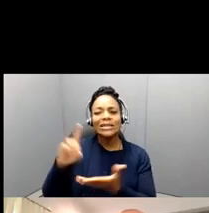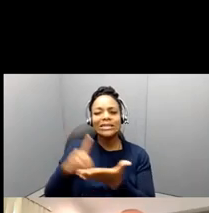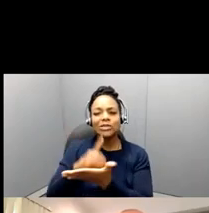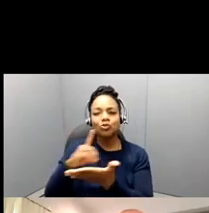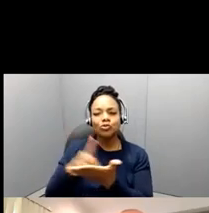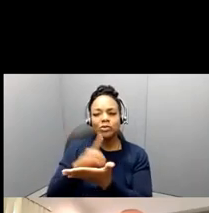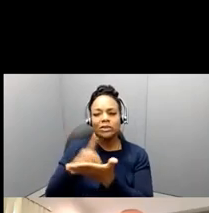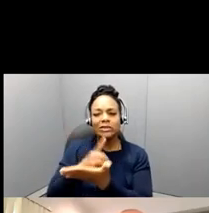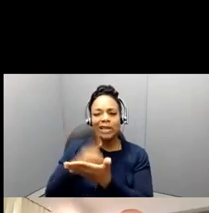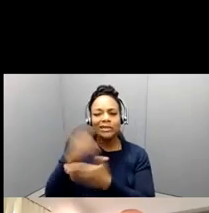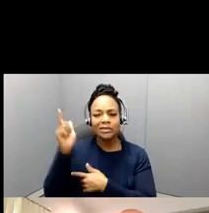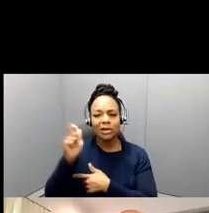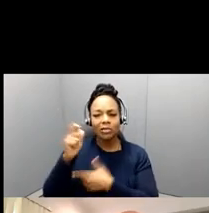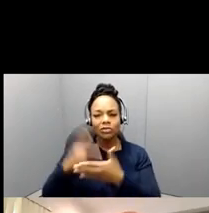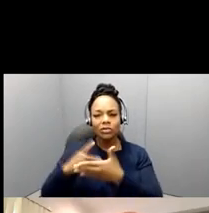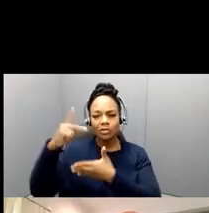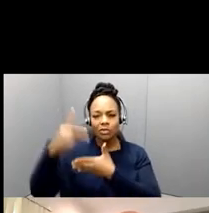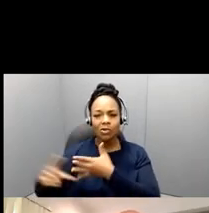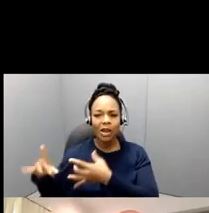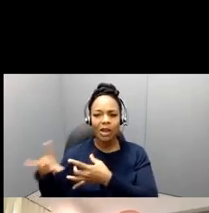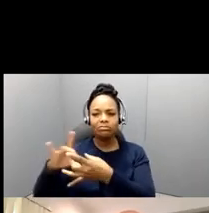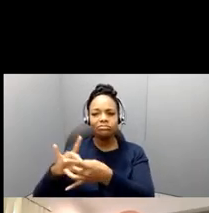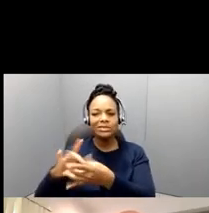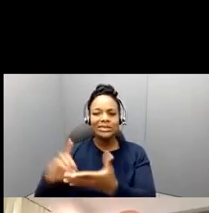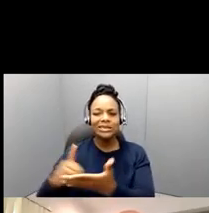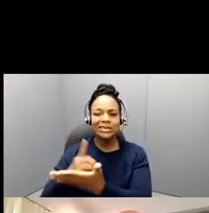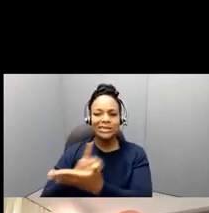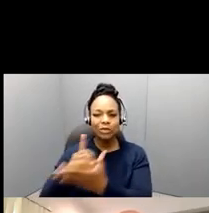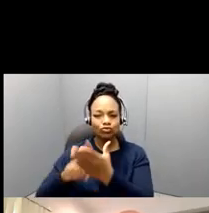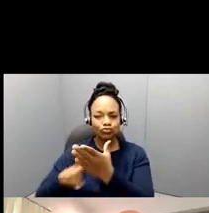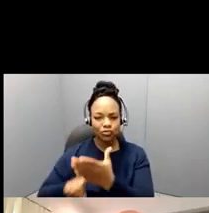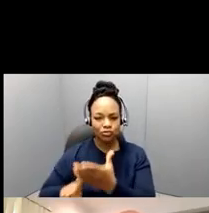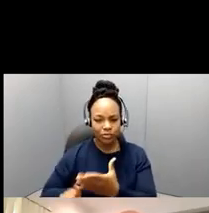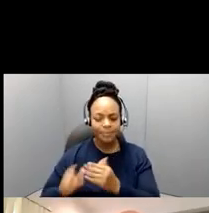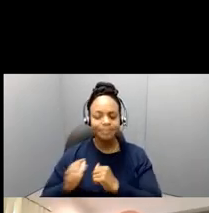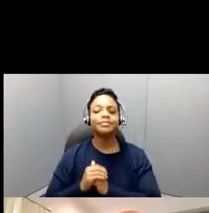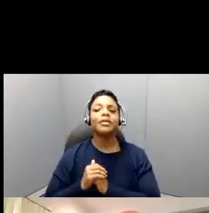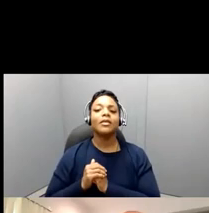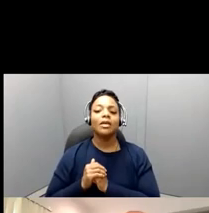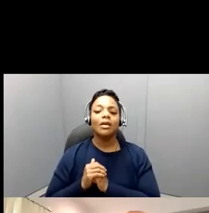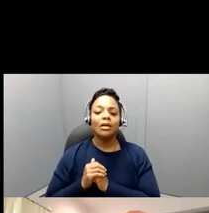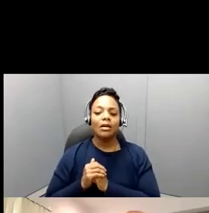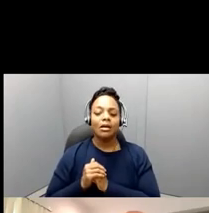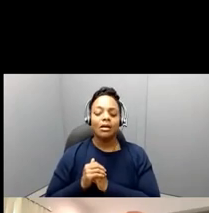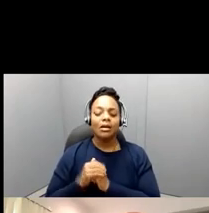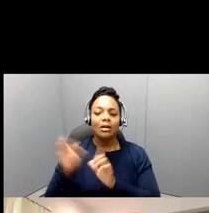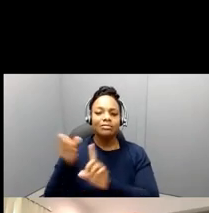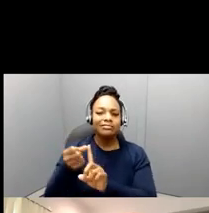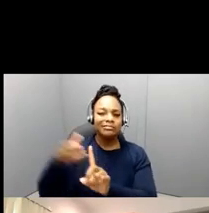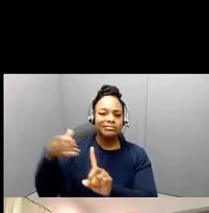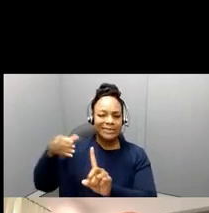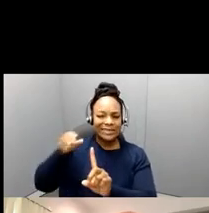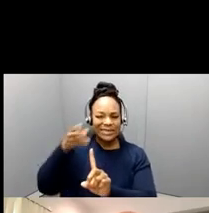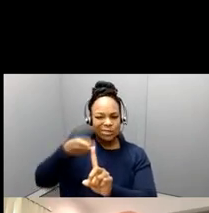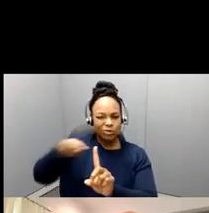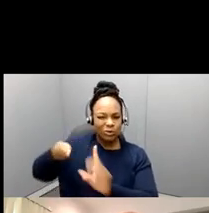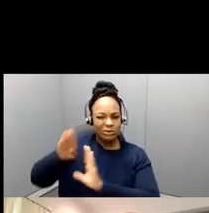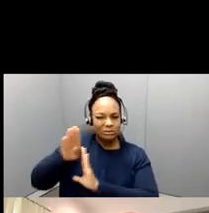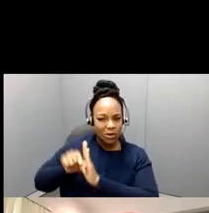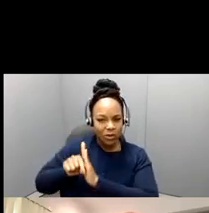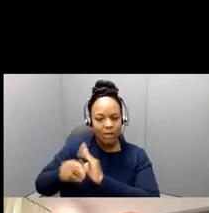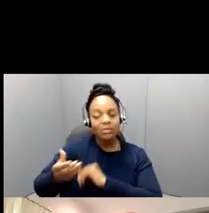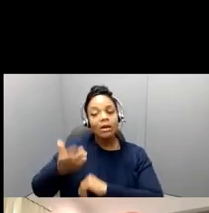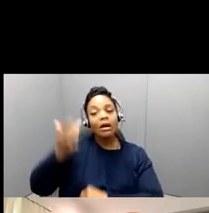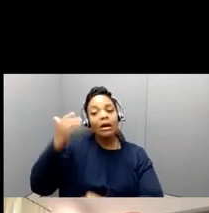Research. Just a little bit of sort of background is that back in 1991 or so,